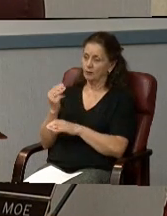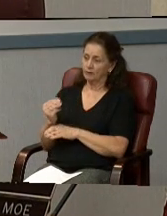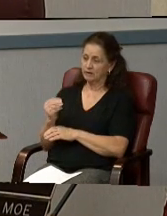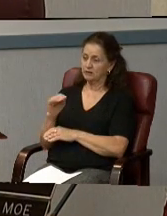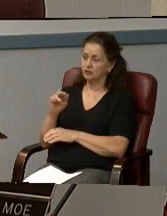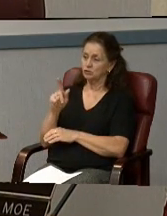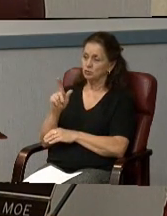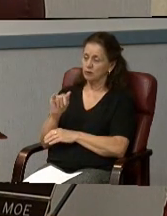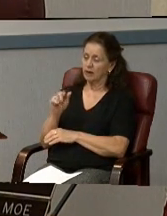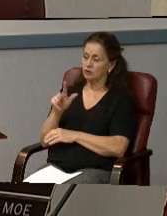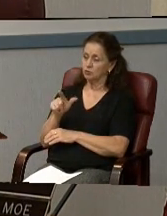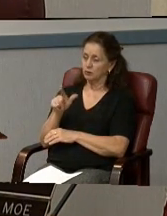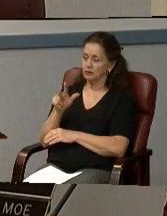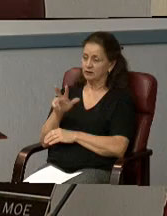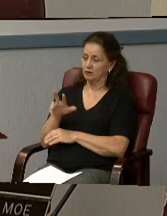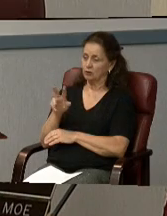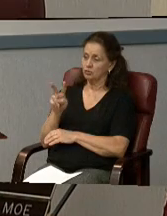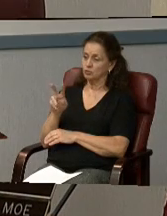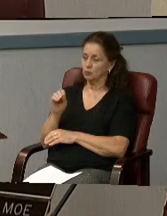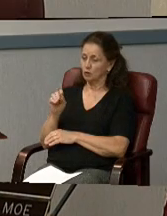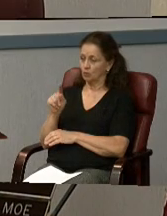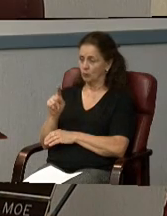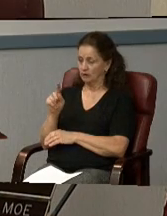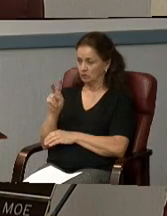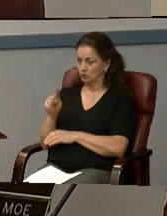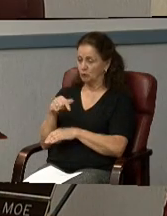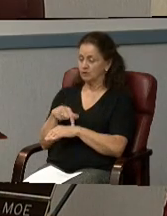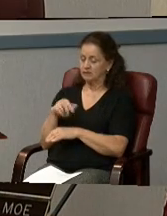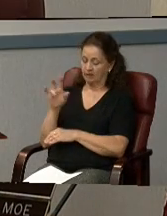23, 2012, at 7 p.m.